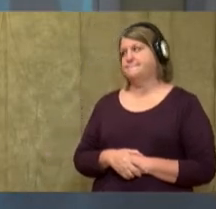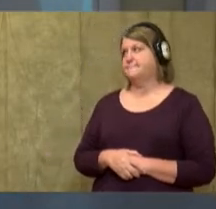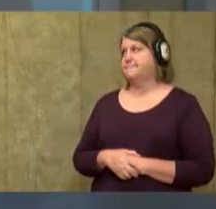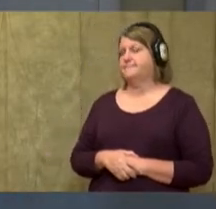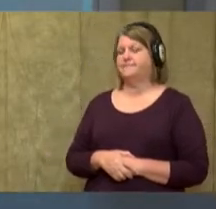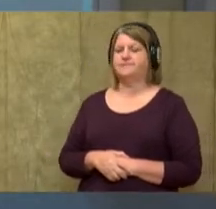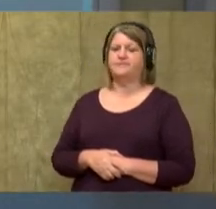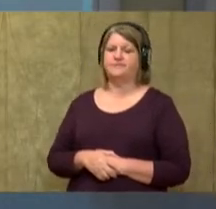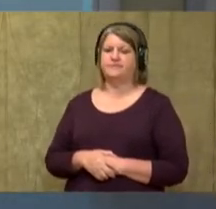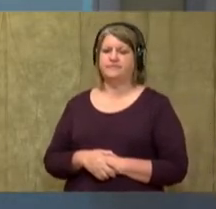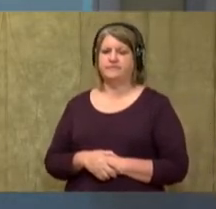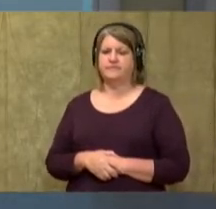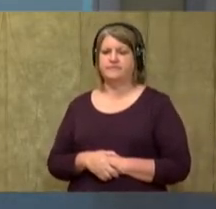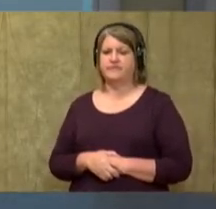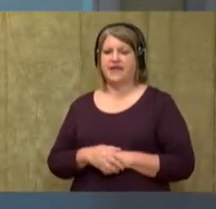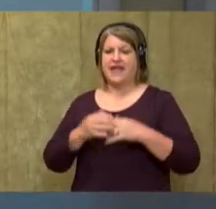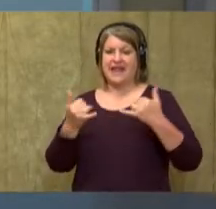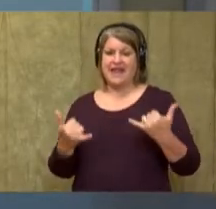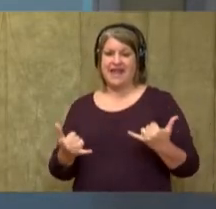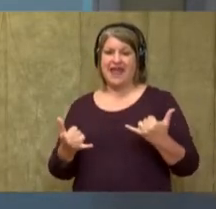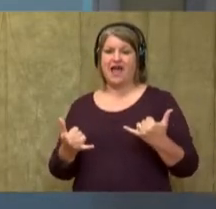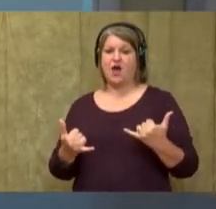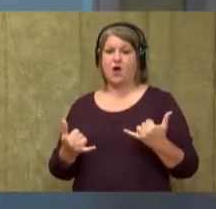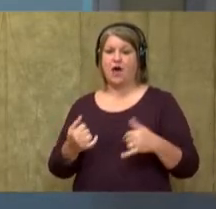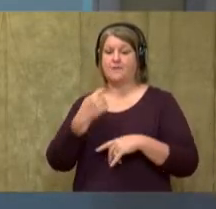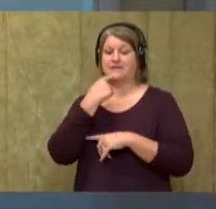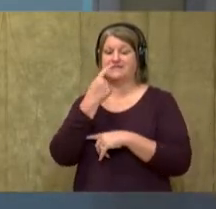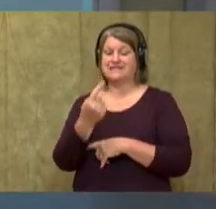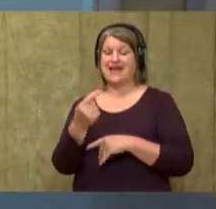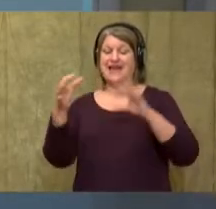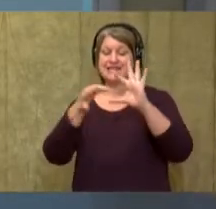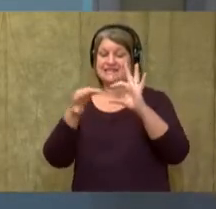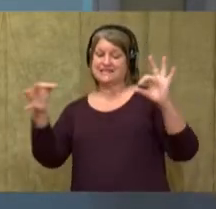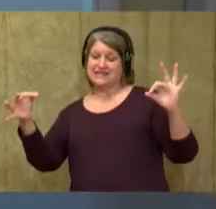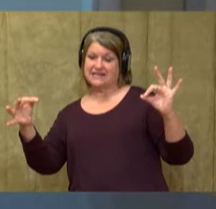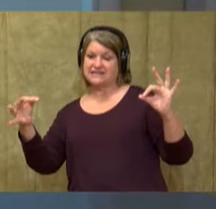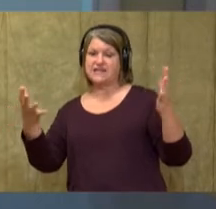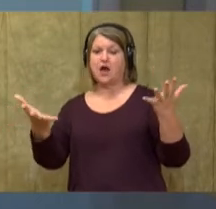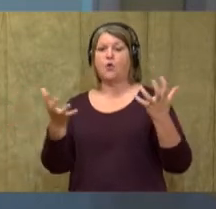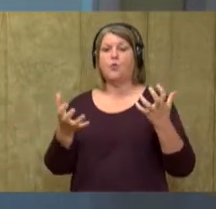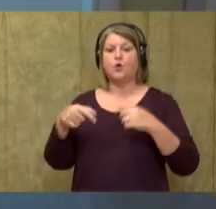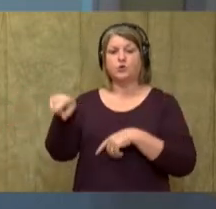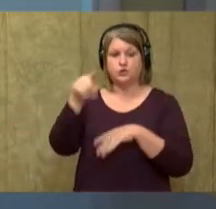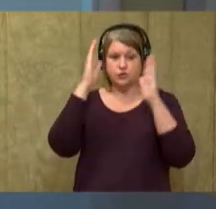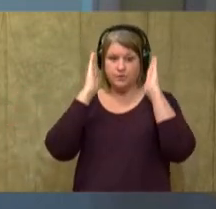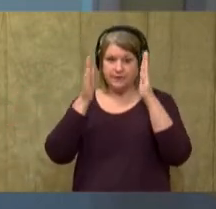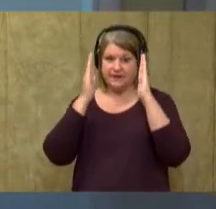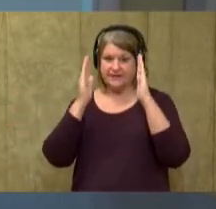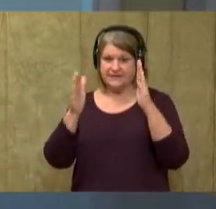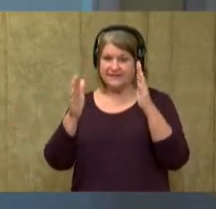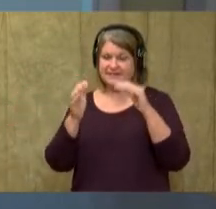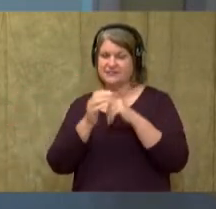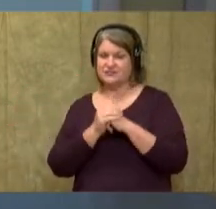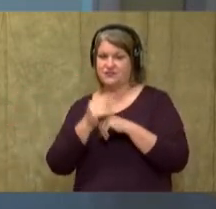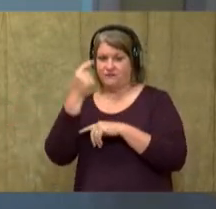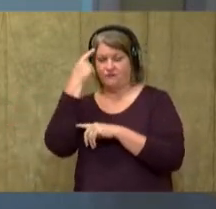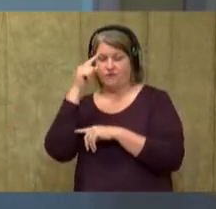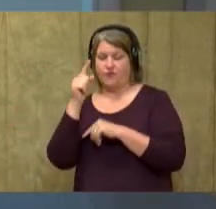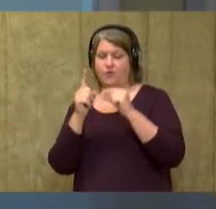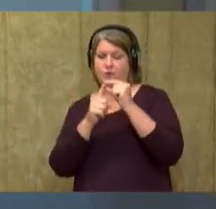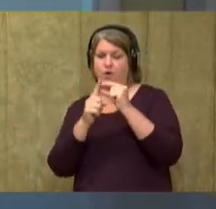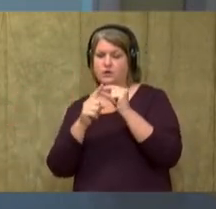We use U-I. Now, I'm going to say a sentence and I want you to listen for the words that say oo.